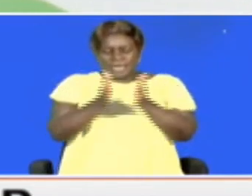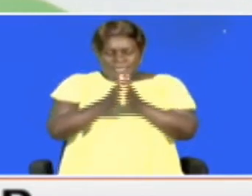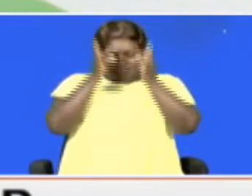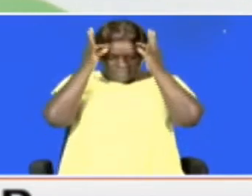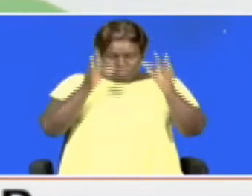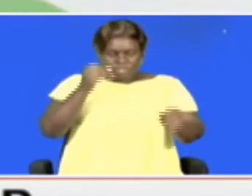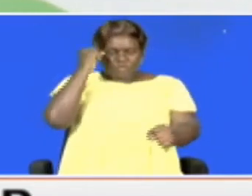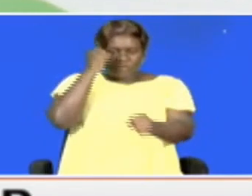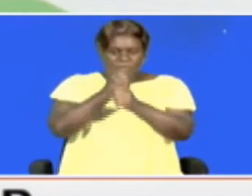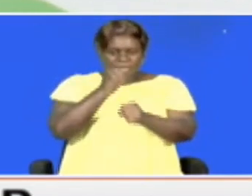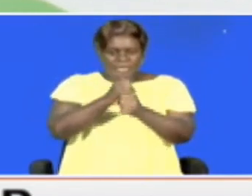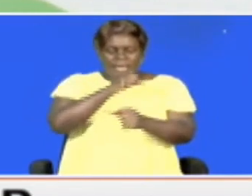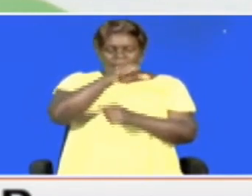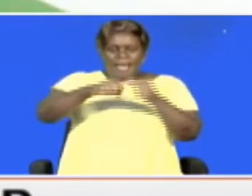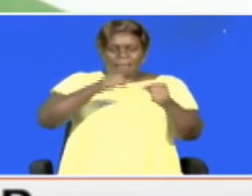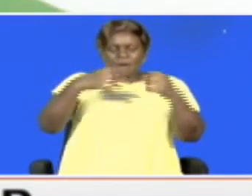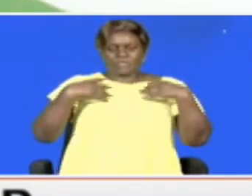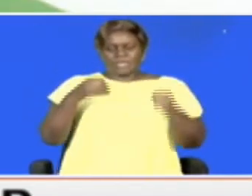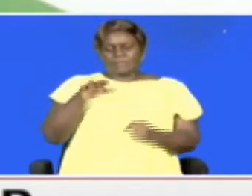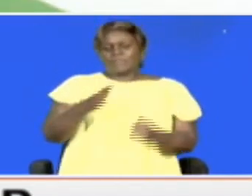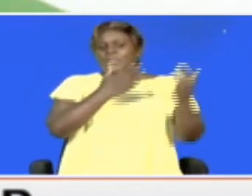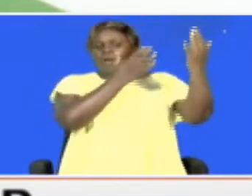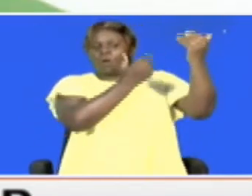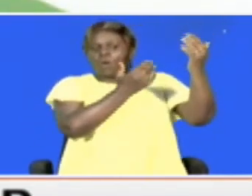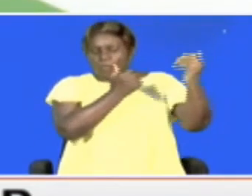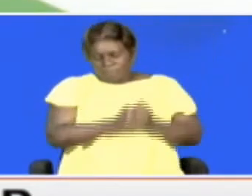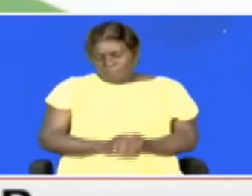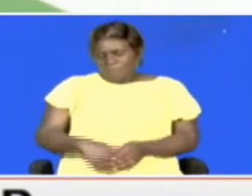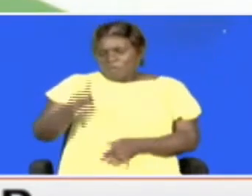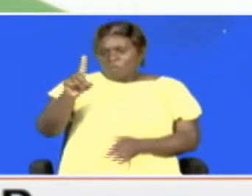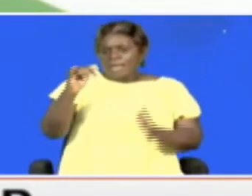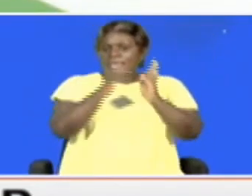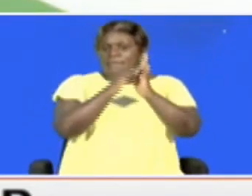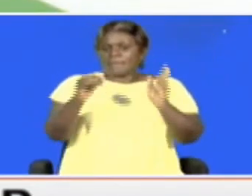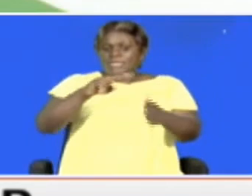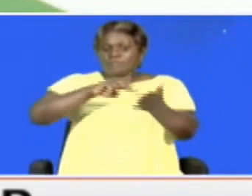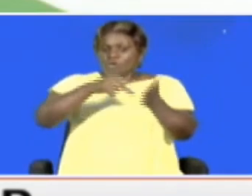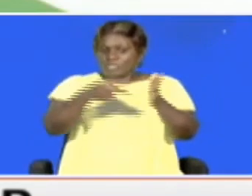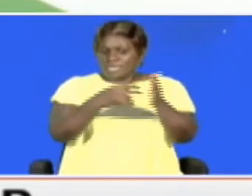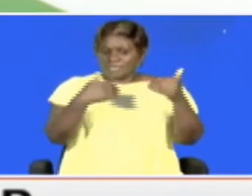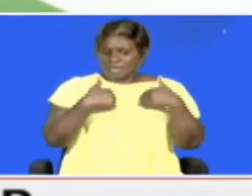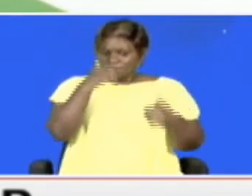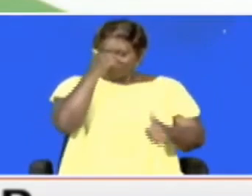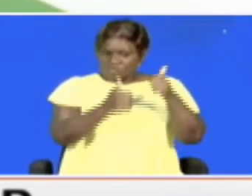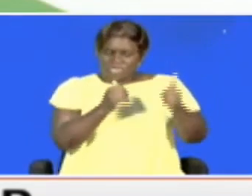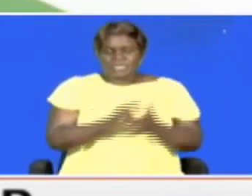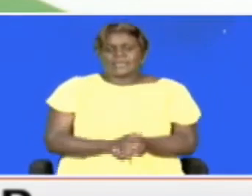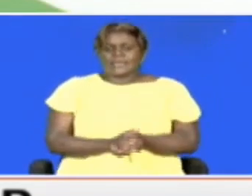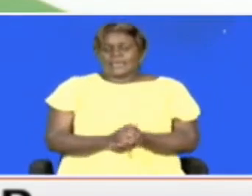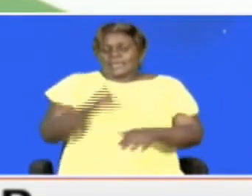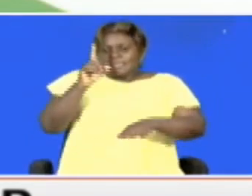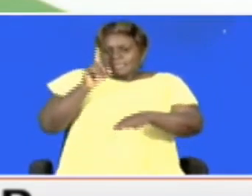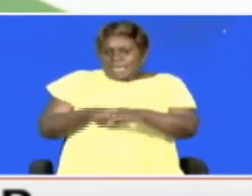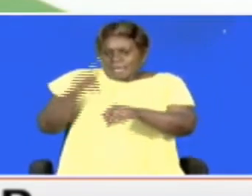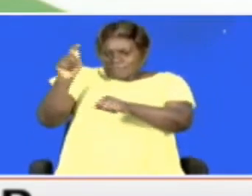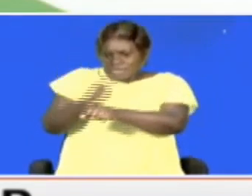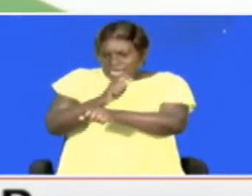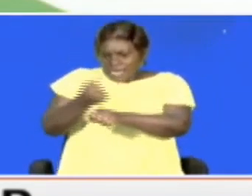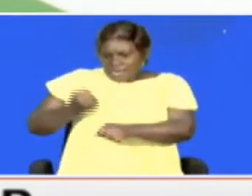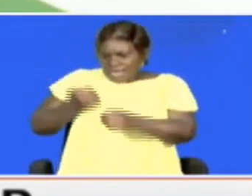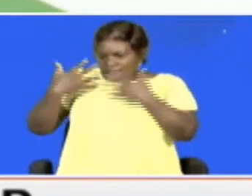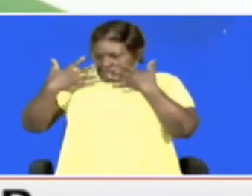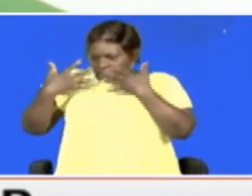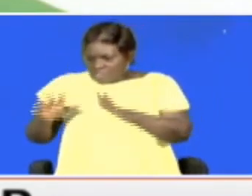made about their health. So we are hoping that one of the impact this project will have is that once we train these girls